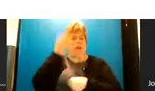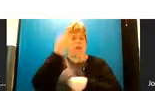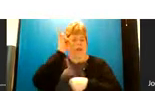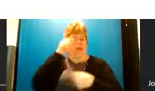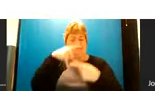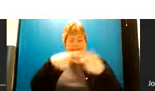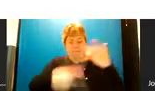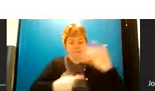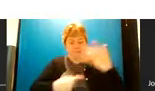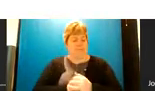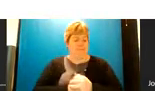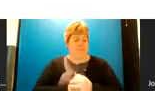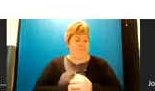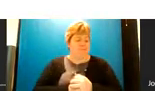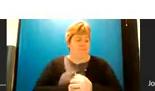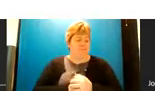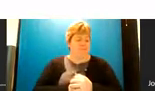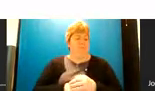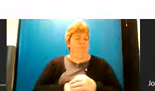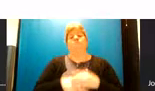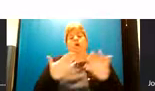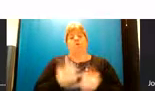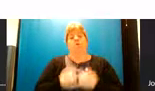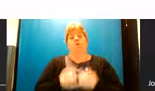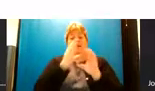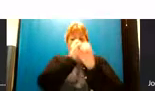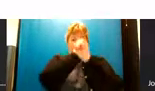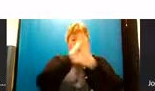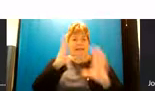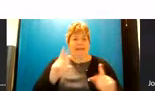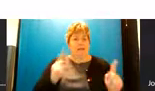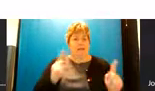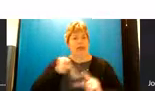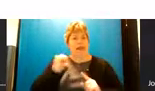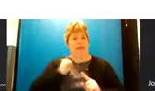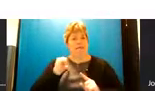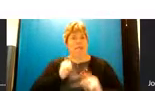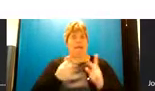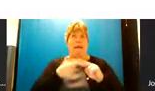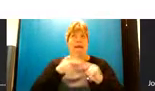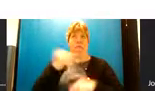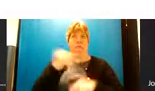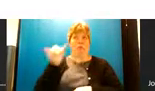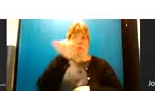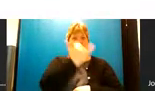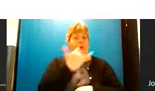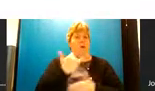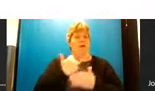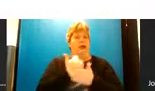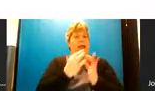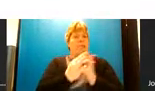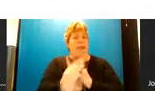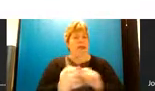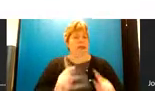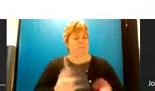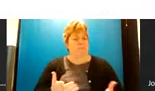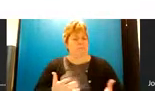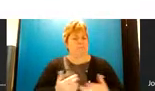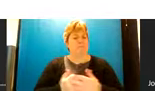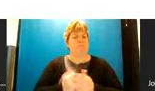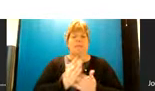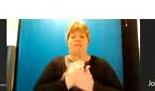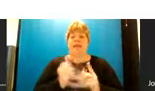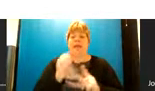um so just to give you a bit of an idea about what you could expect if you were to call that helpline service um really